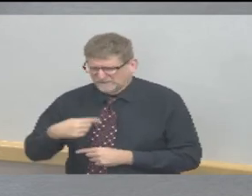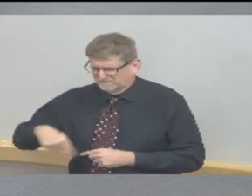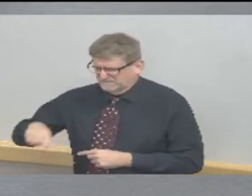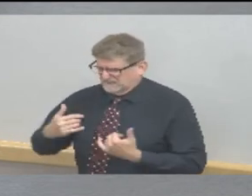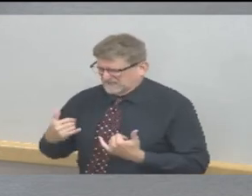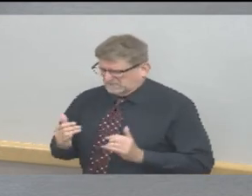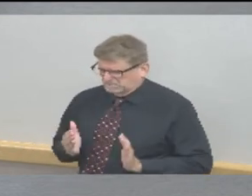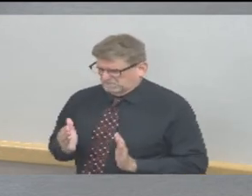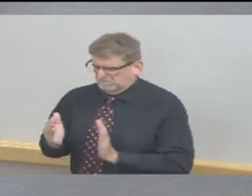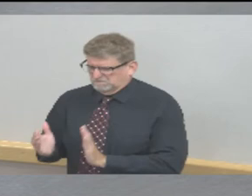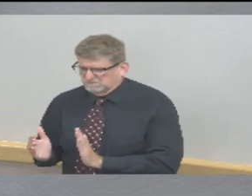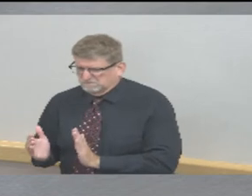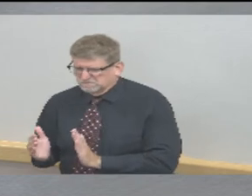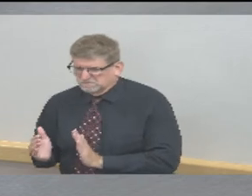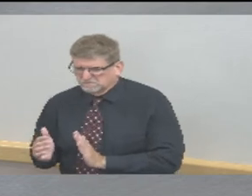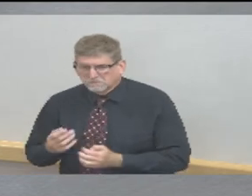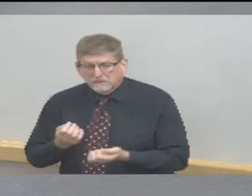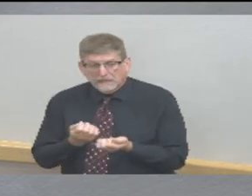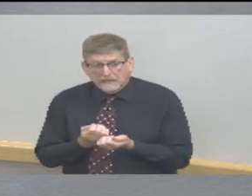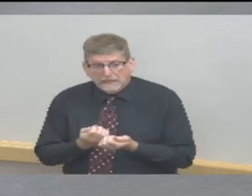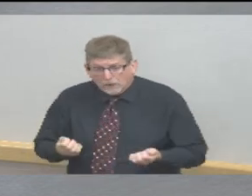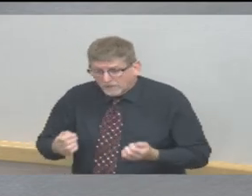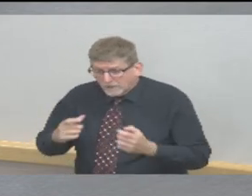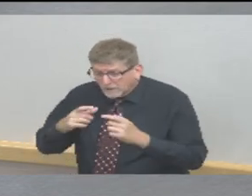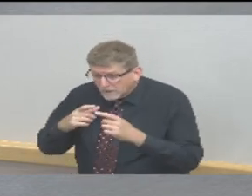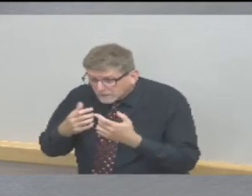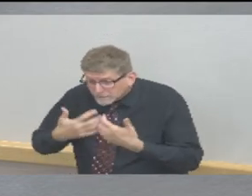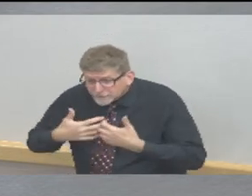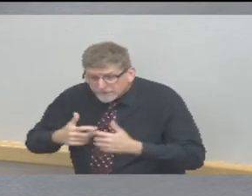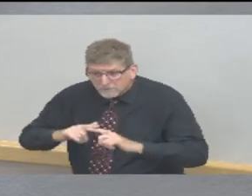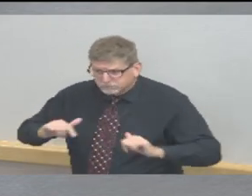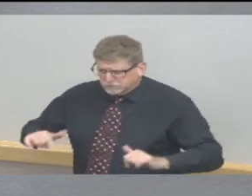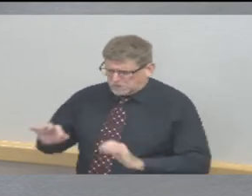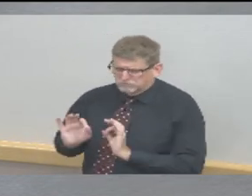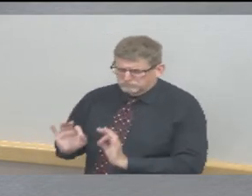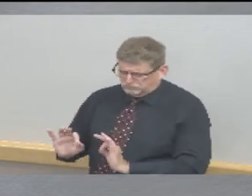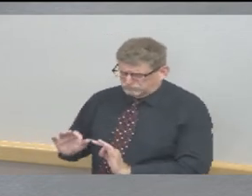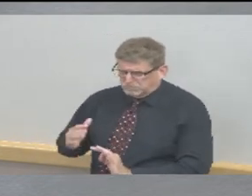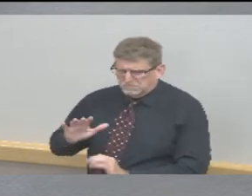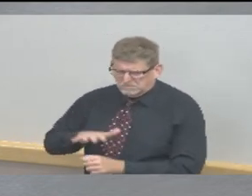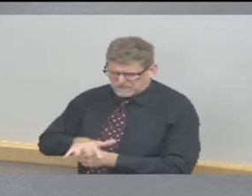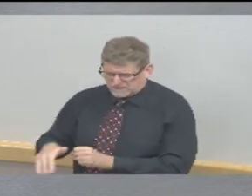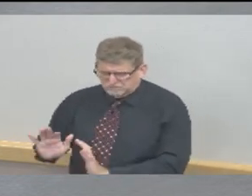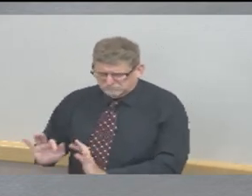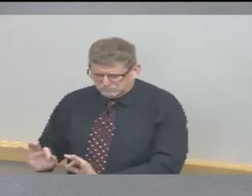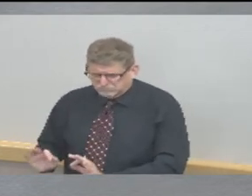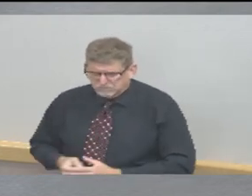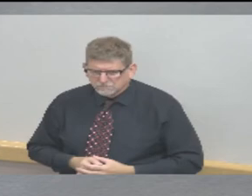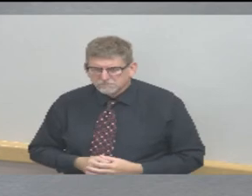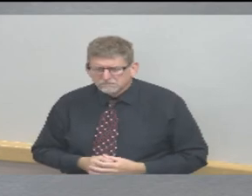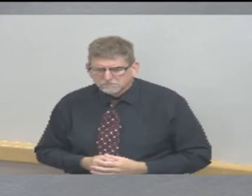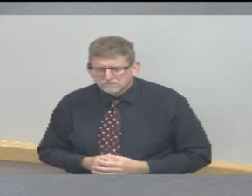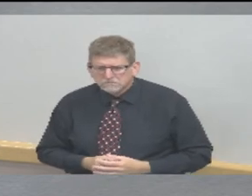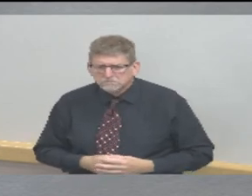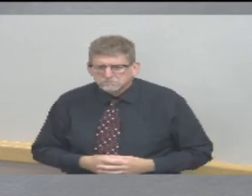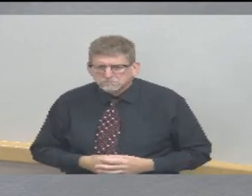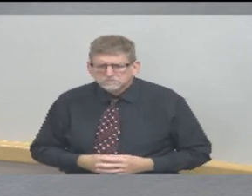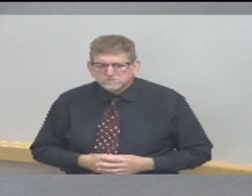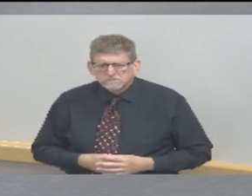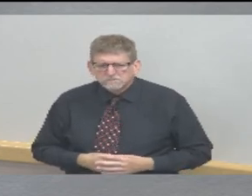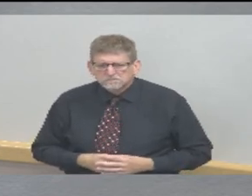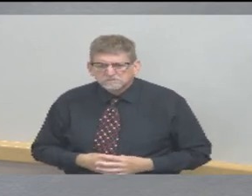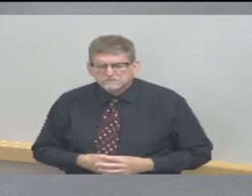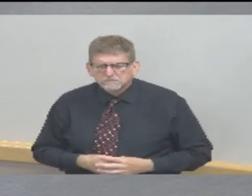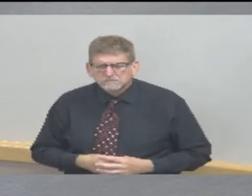in equipment and stable and our availability of personal protective equipment and we have been